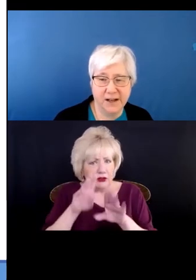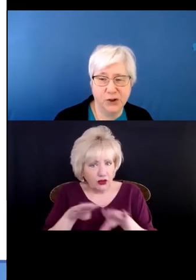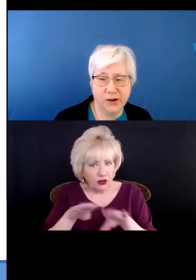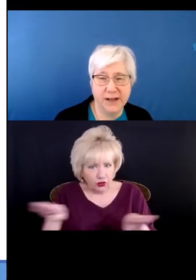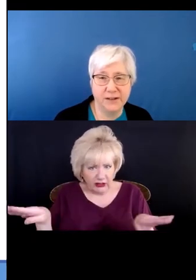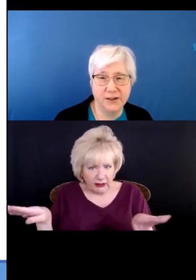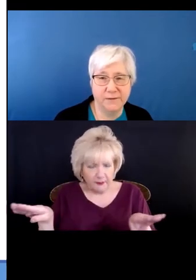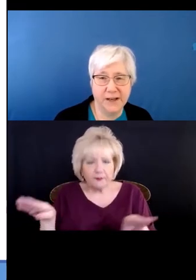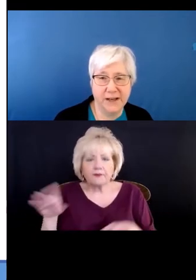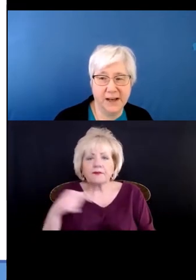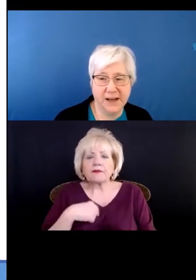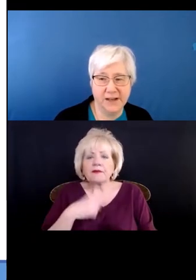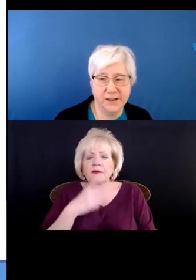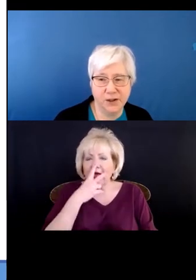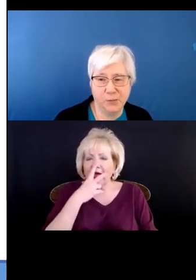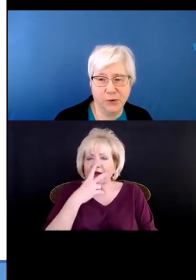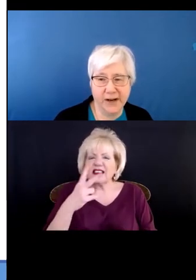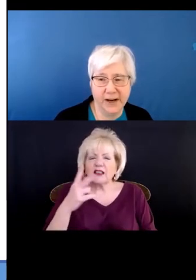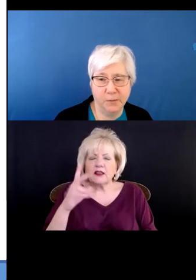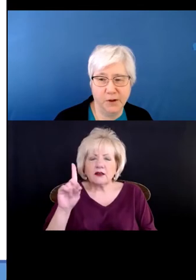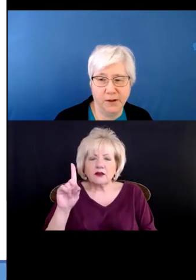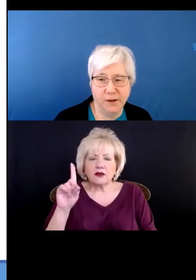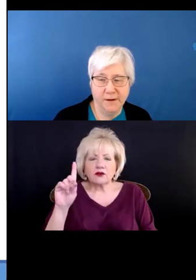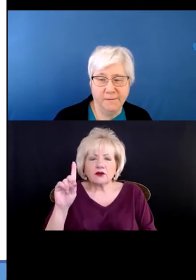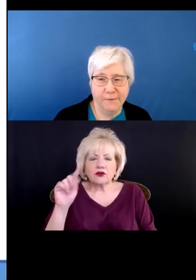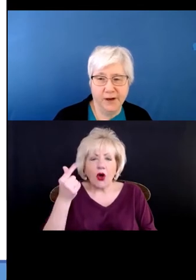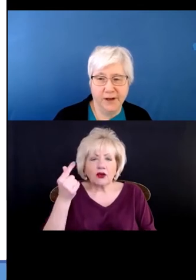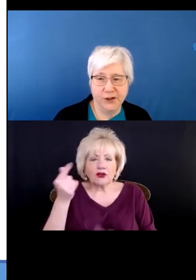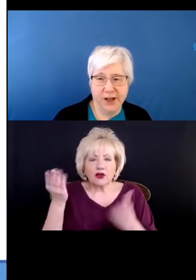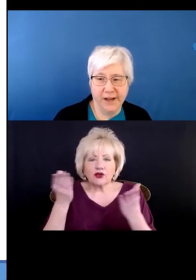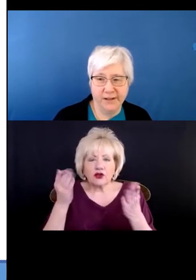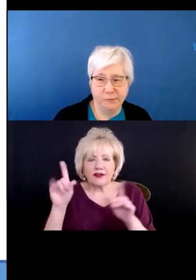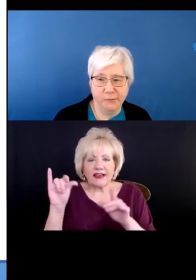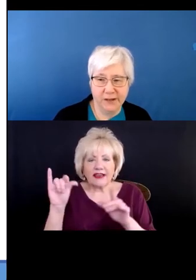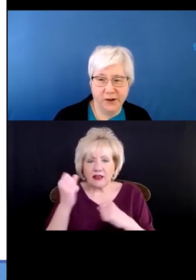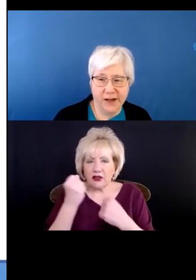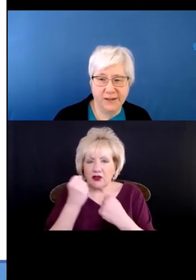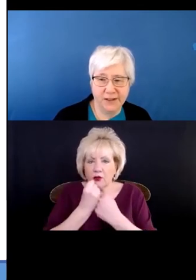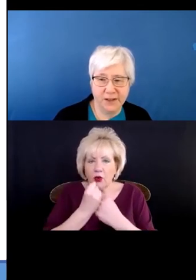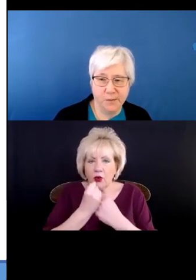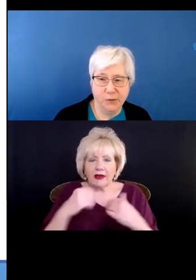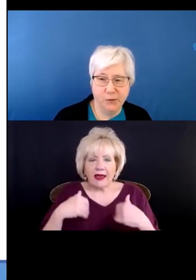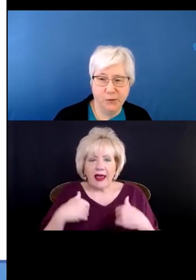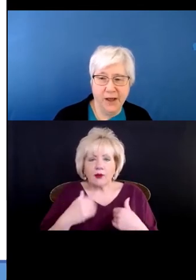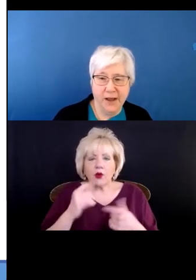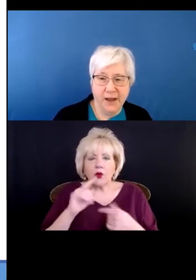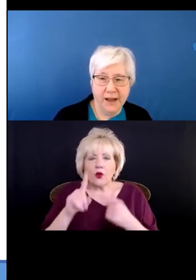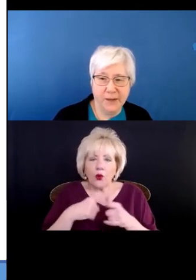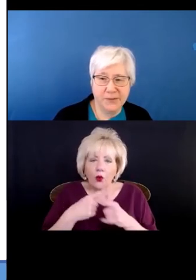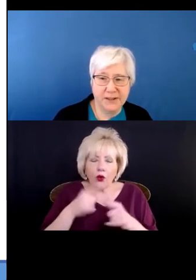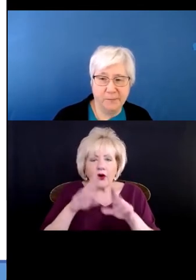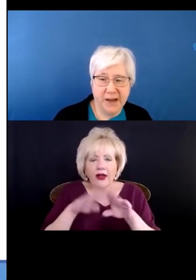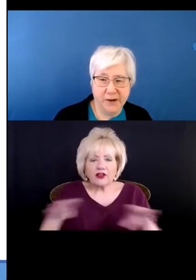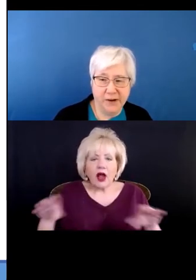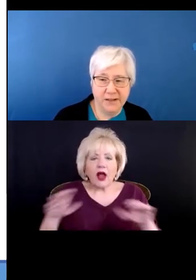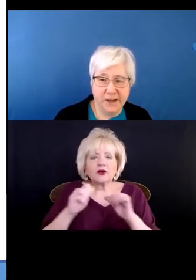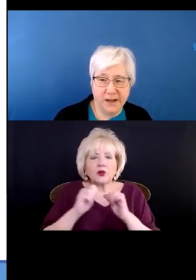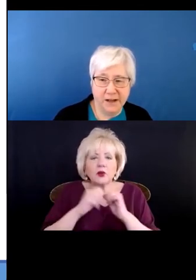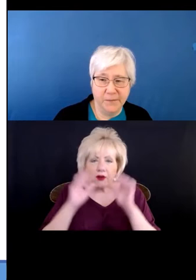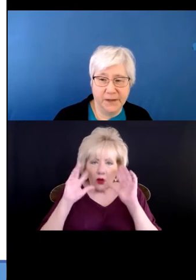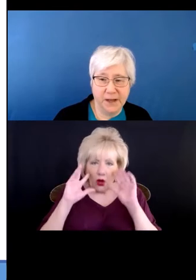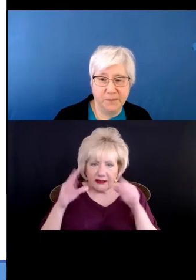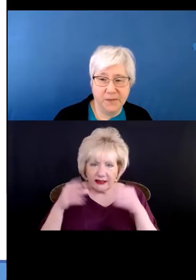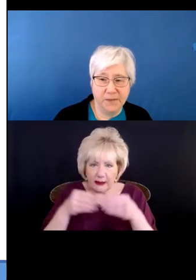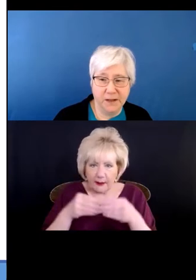dogs serving as a support animal for a child with autism who helps the parent